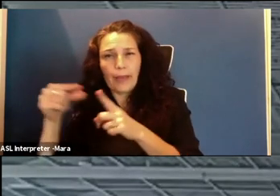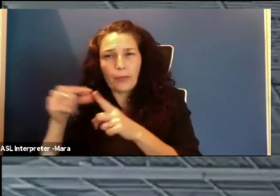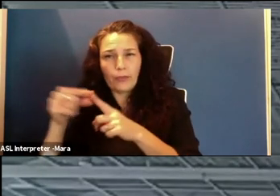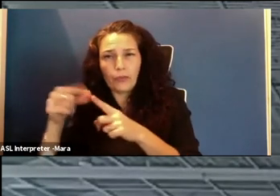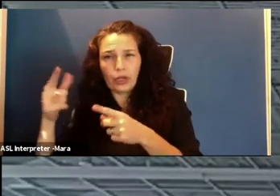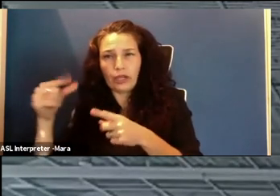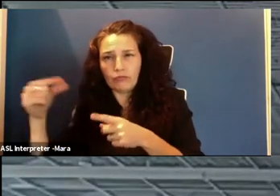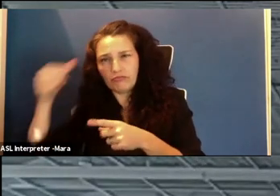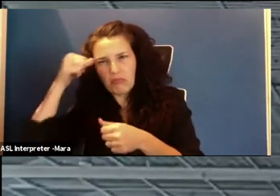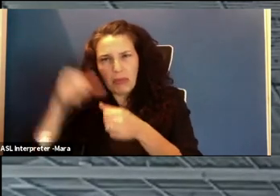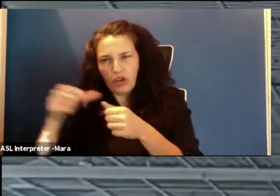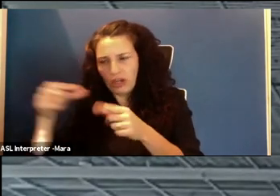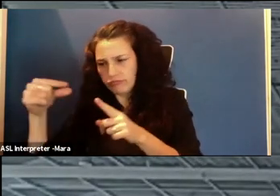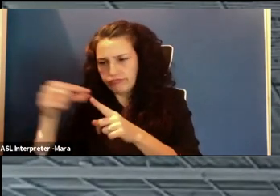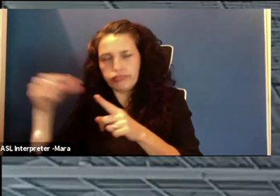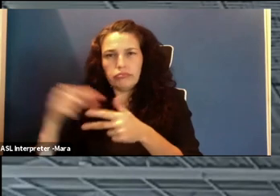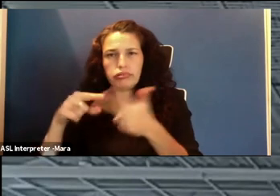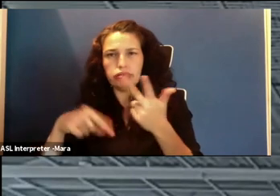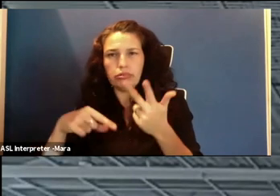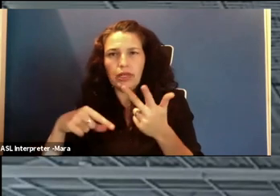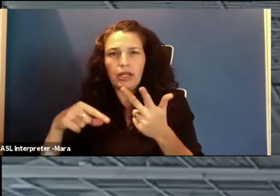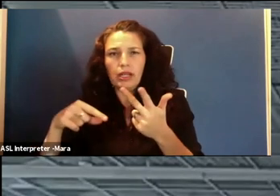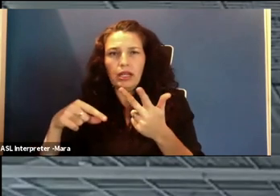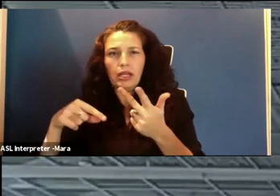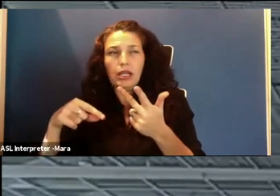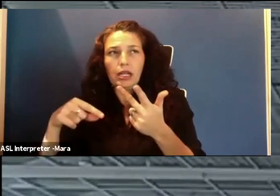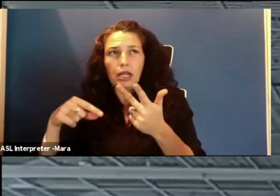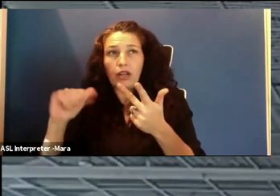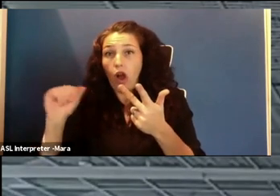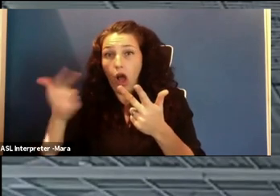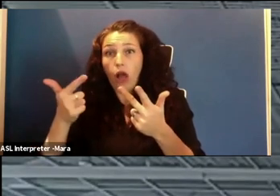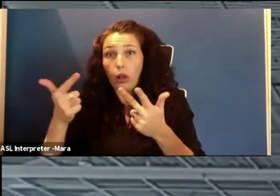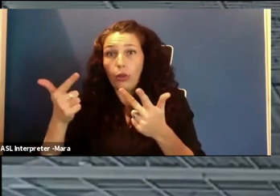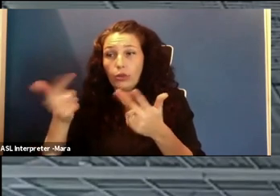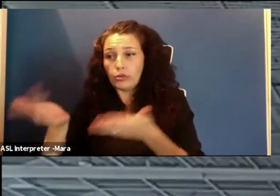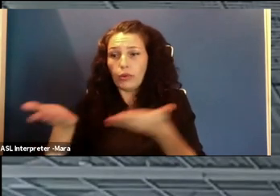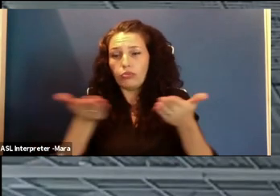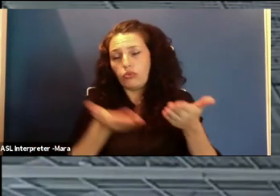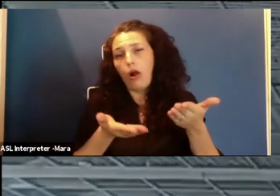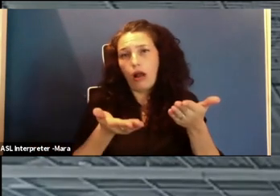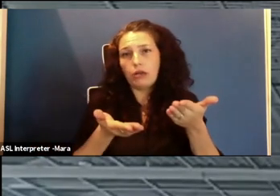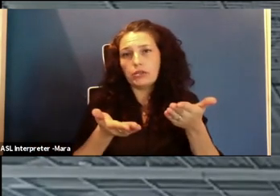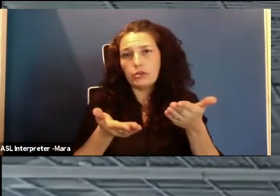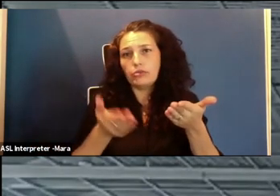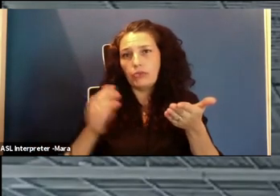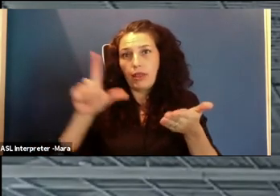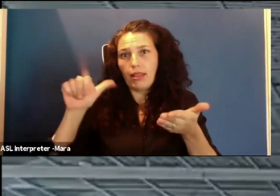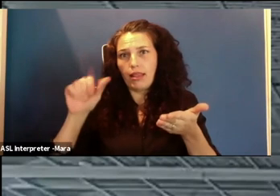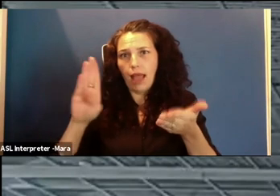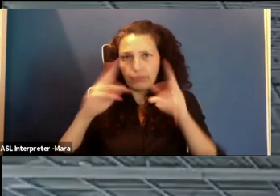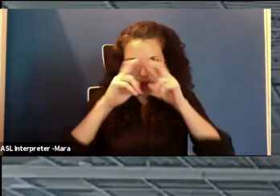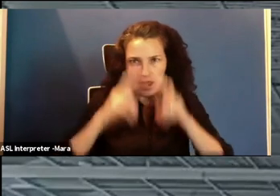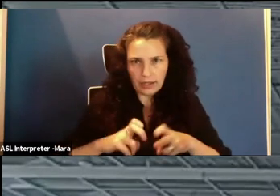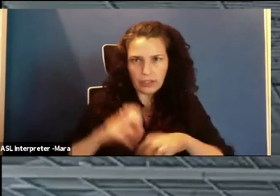processes, the drug dealer's computer, phone, and memory card were brought to the DSU Digforce Lab. At